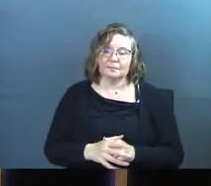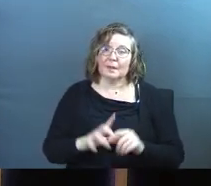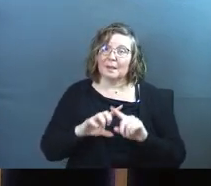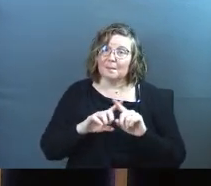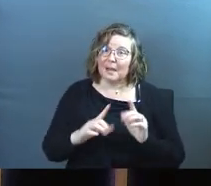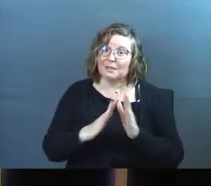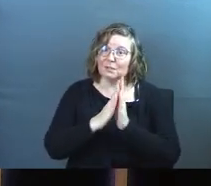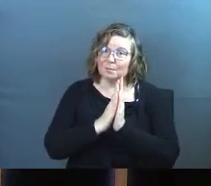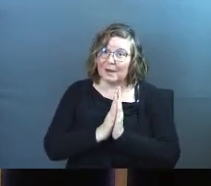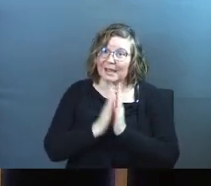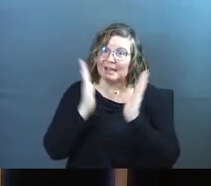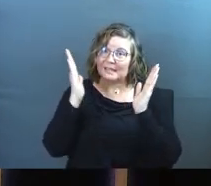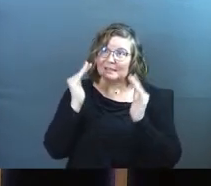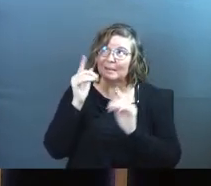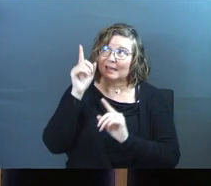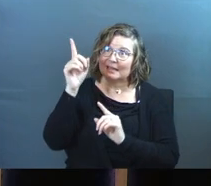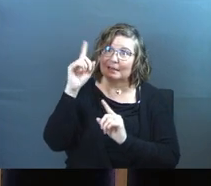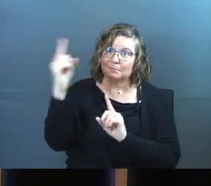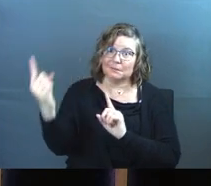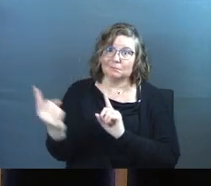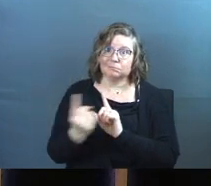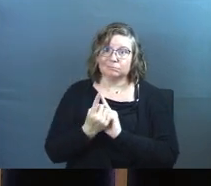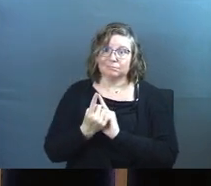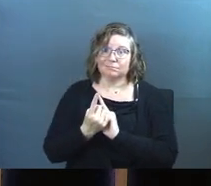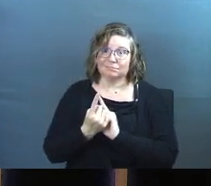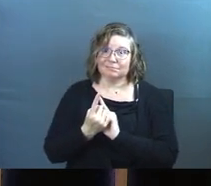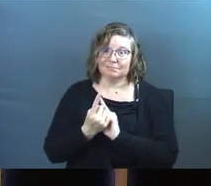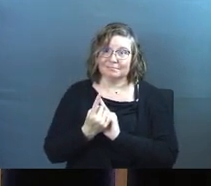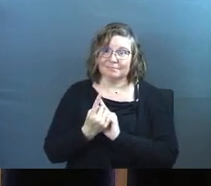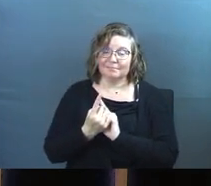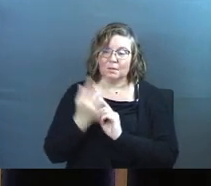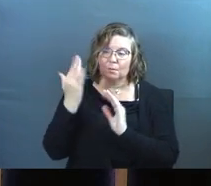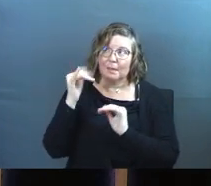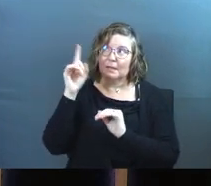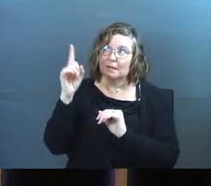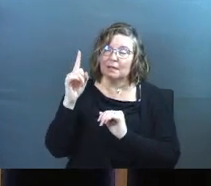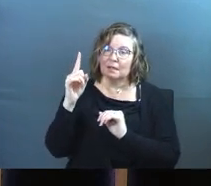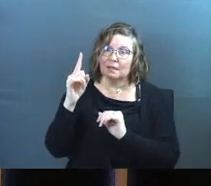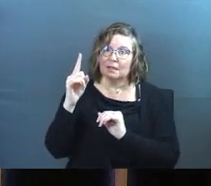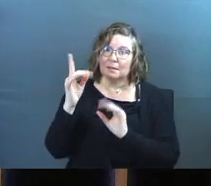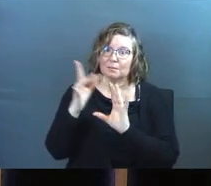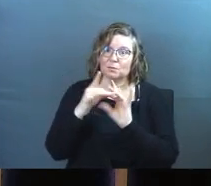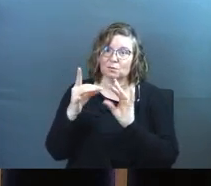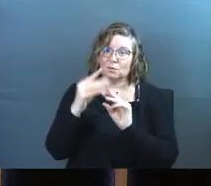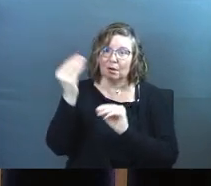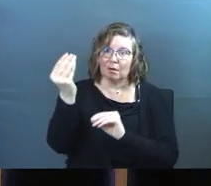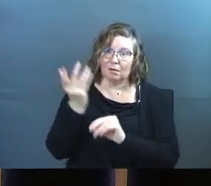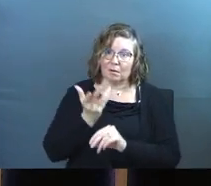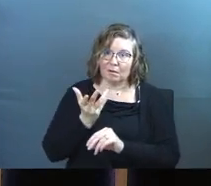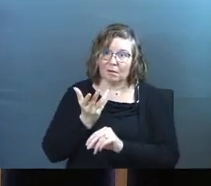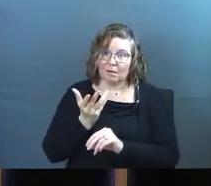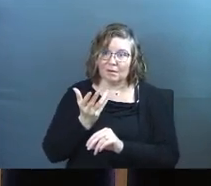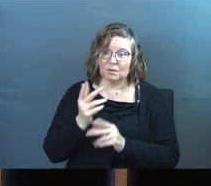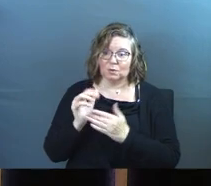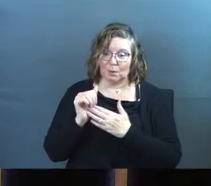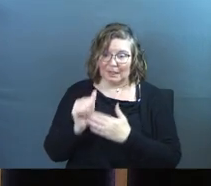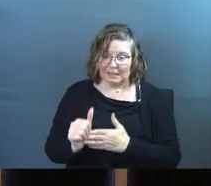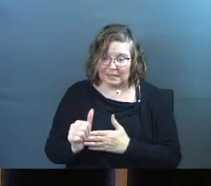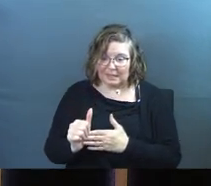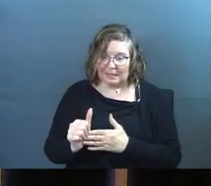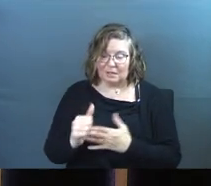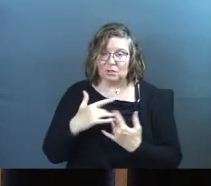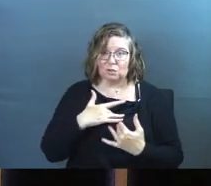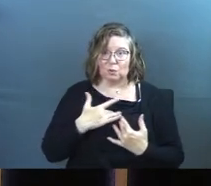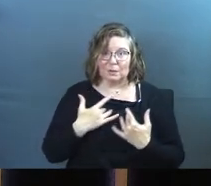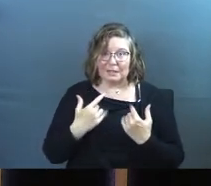But to pray and expect him to come to us, to expect him to talk back, to expect him to lead, to expect